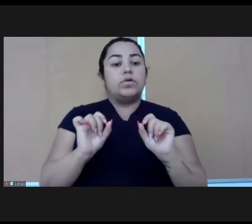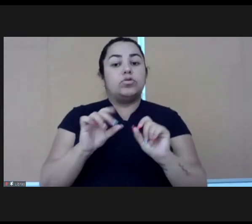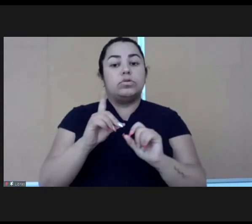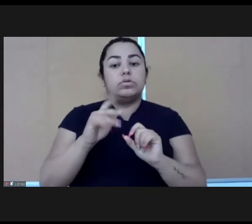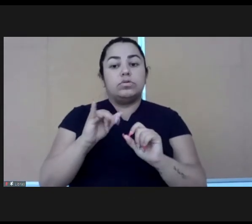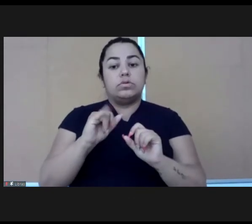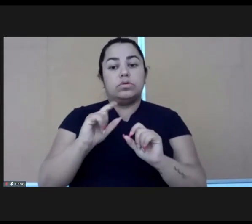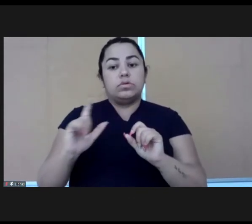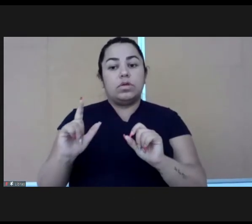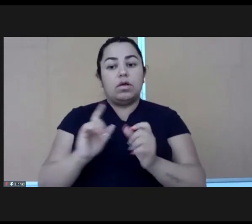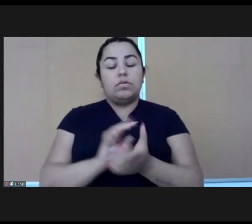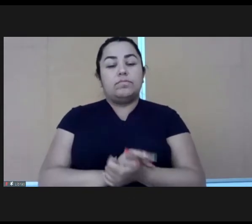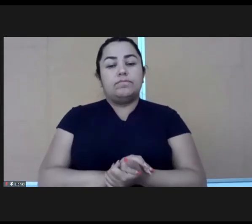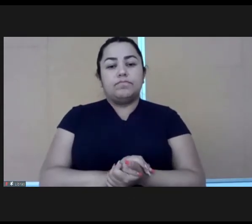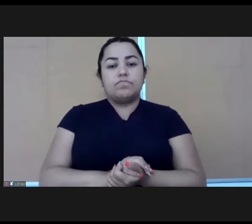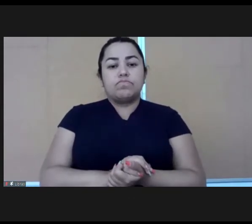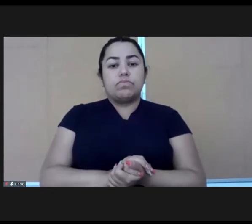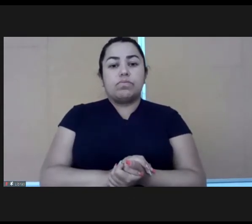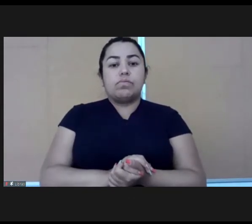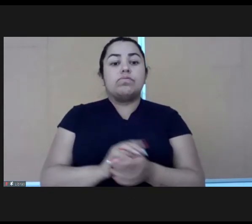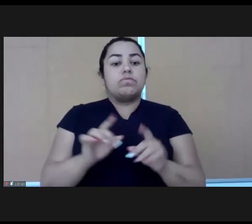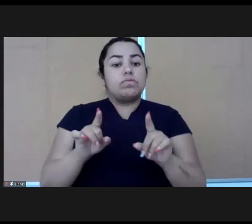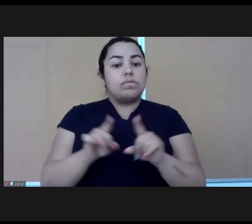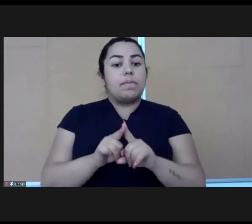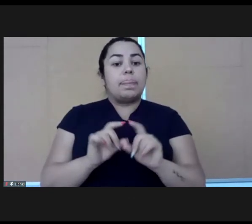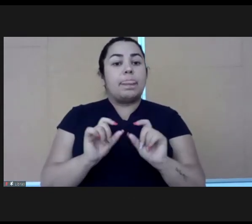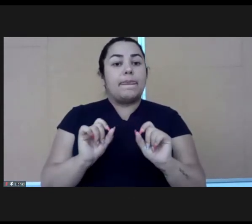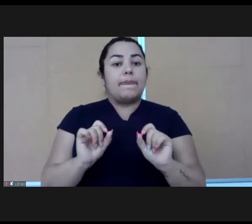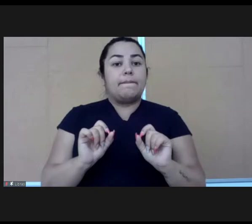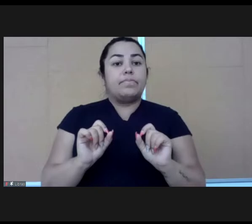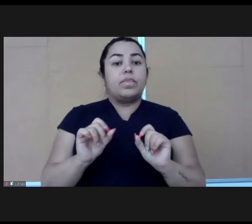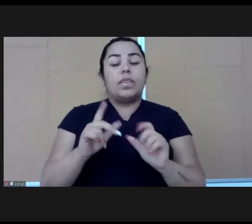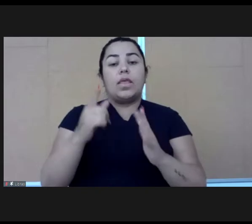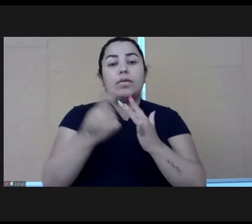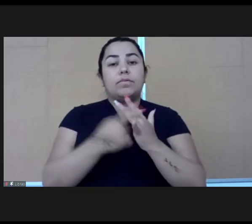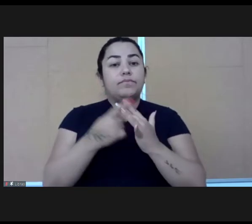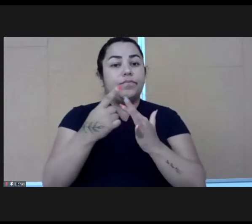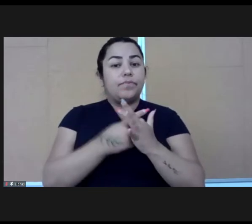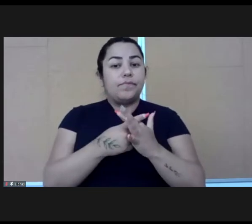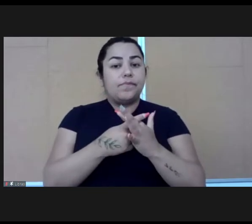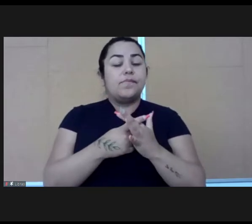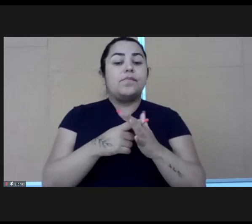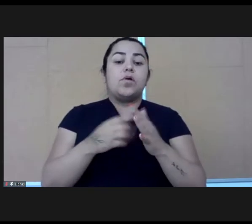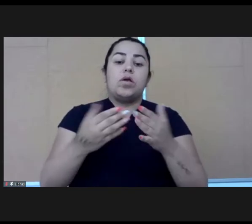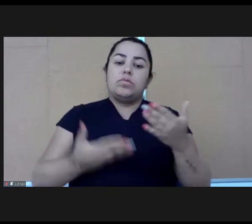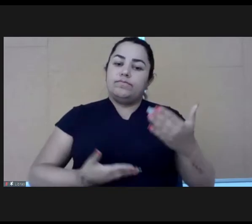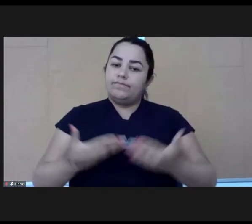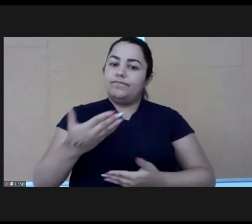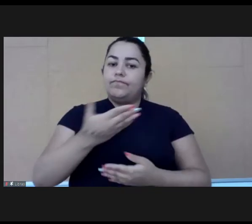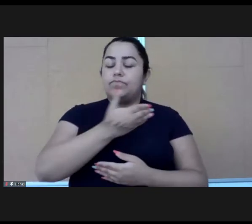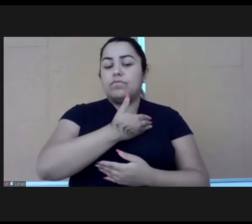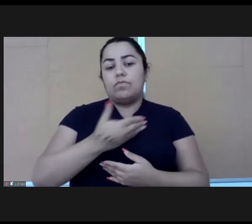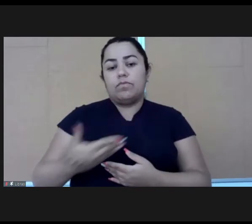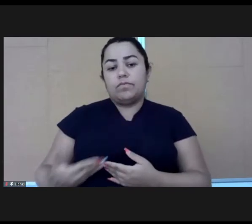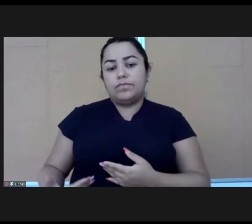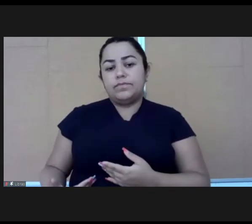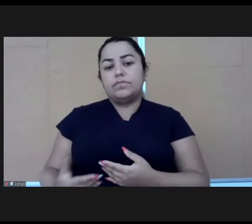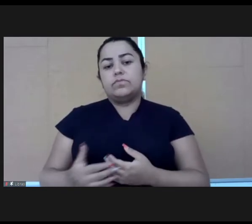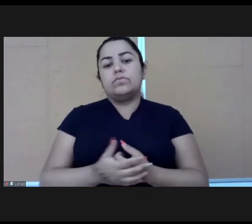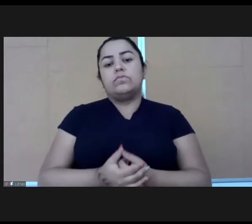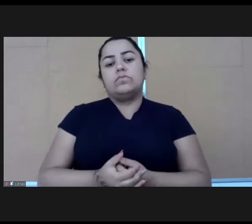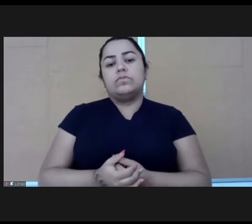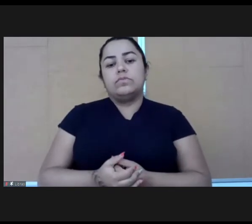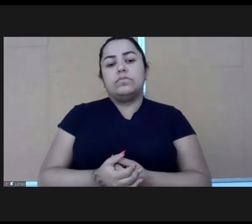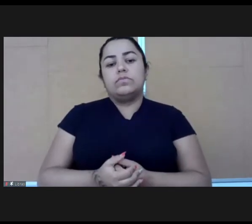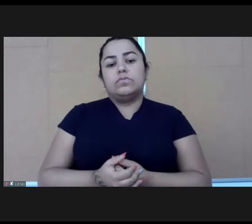between public leaders and the people they lead. The void that is there is one that has been there